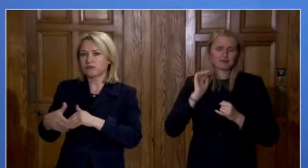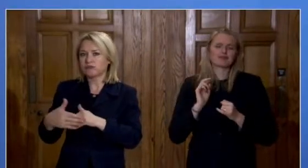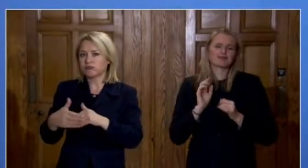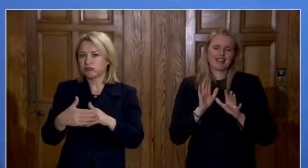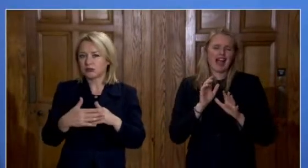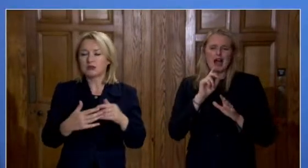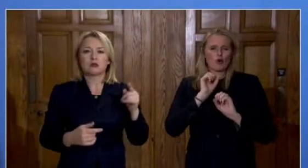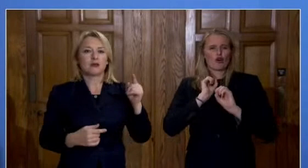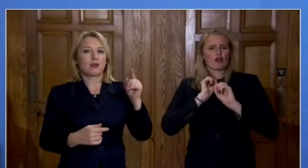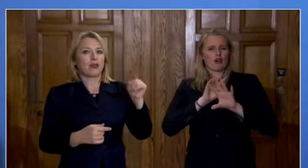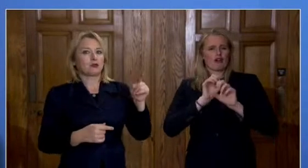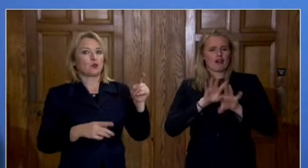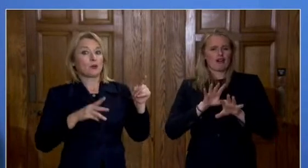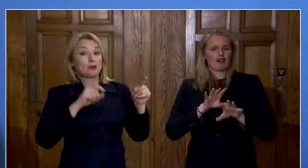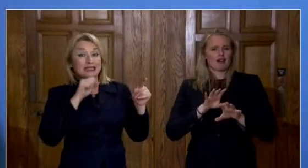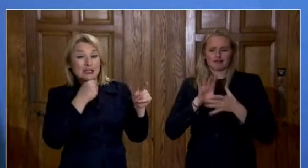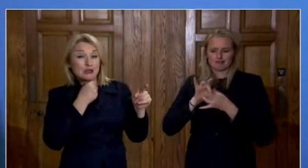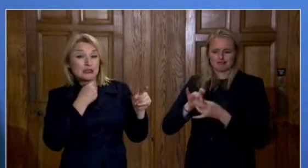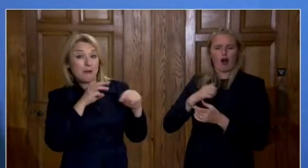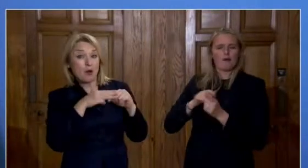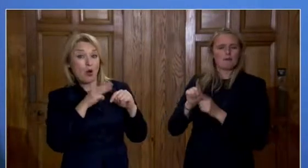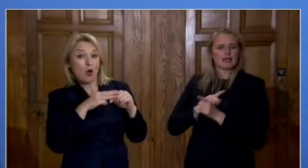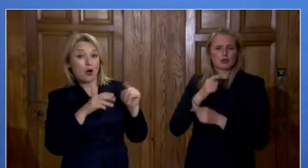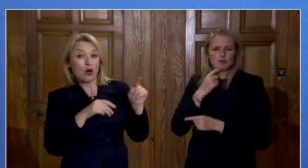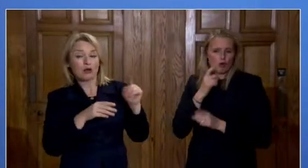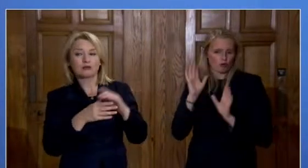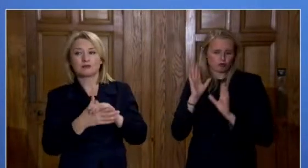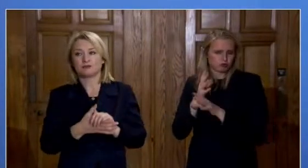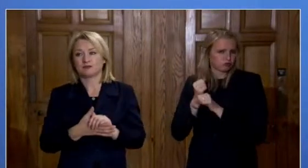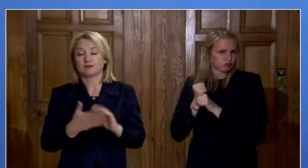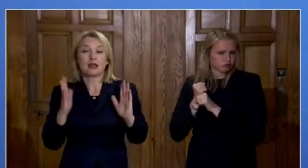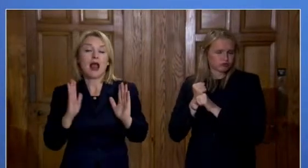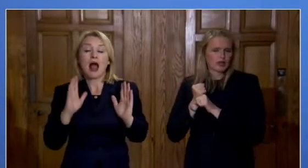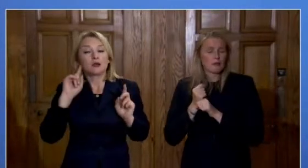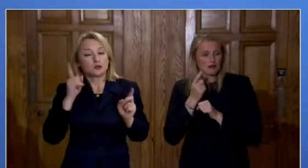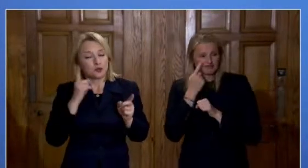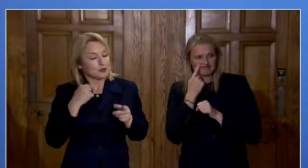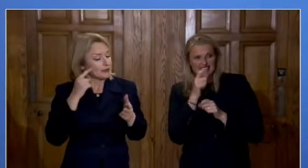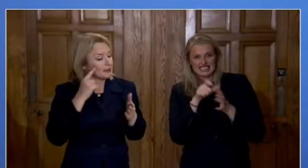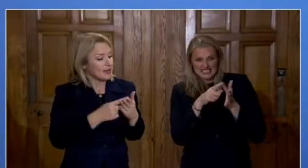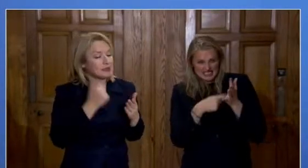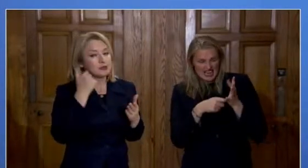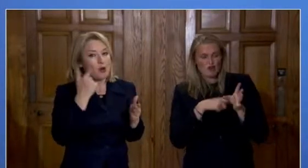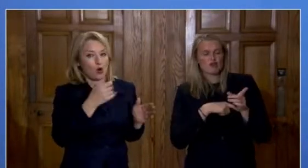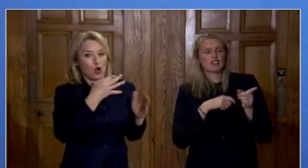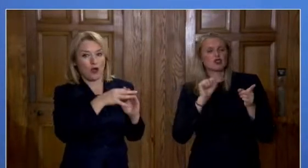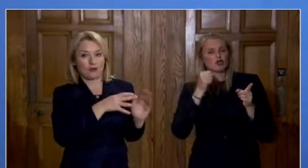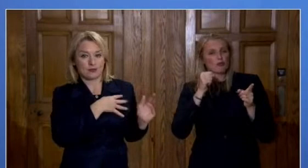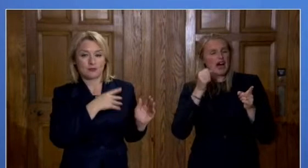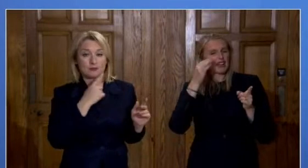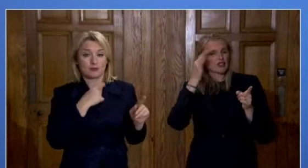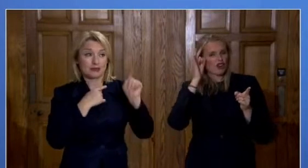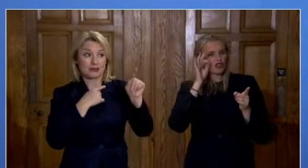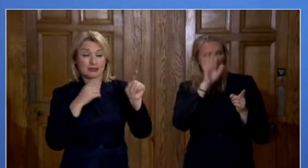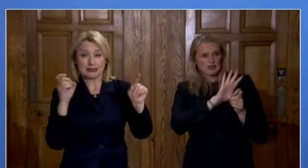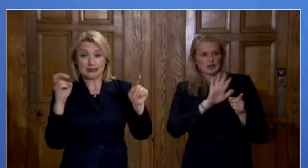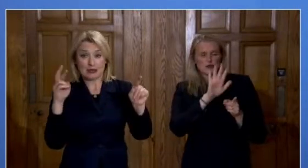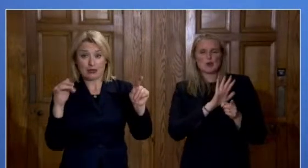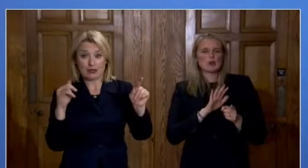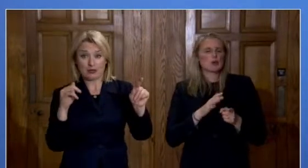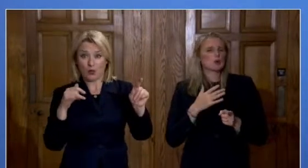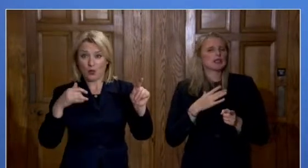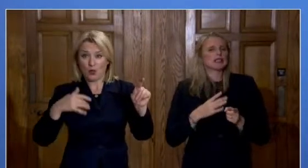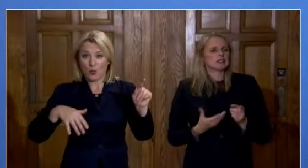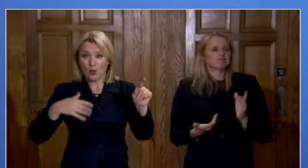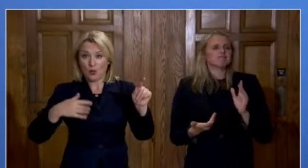i don't want to preempt anything but when we look at the figures of where dariensterban city council area is i i think it's inevitable that there will be additional